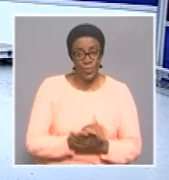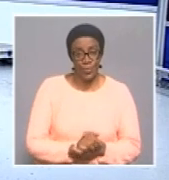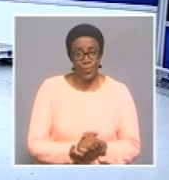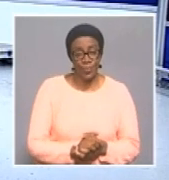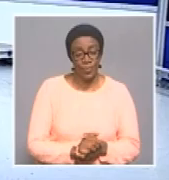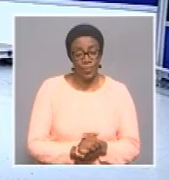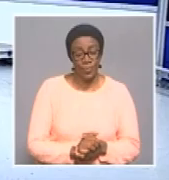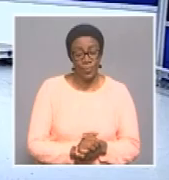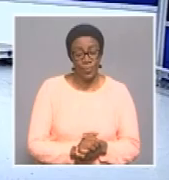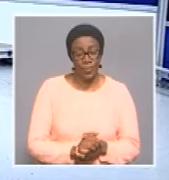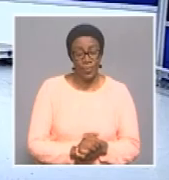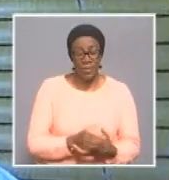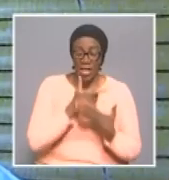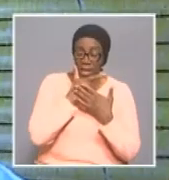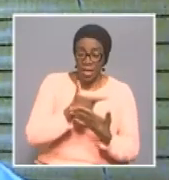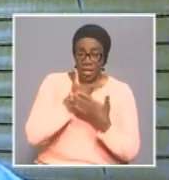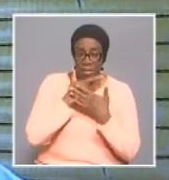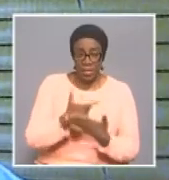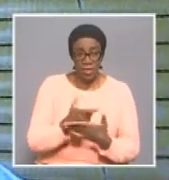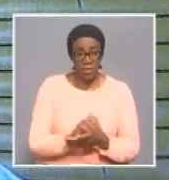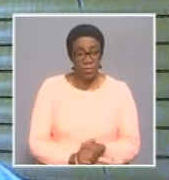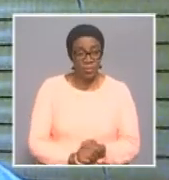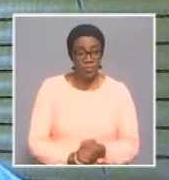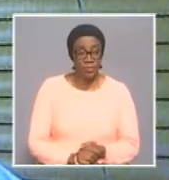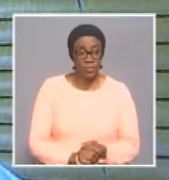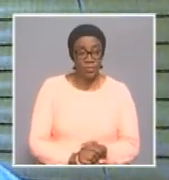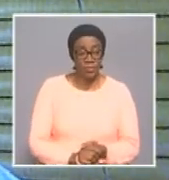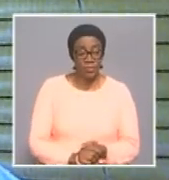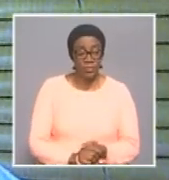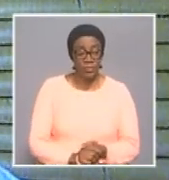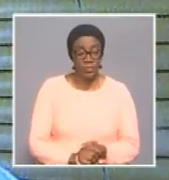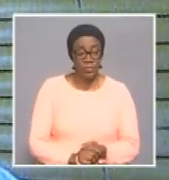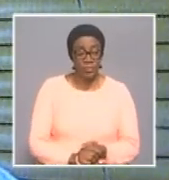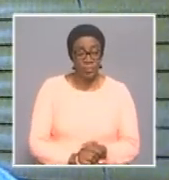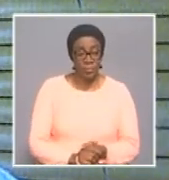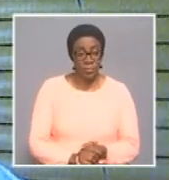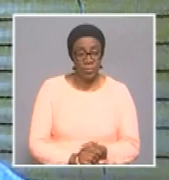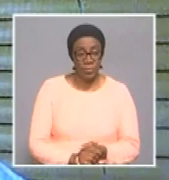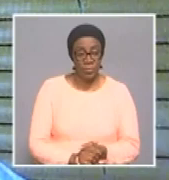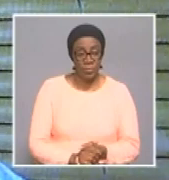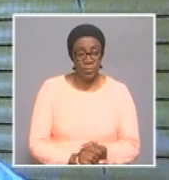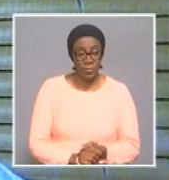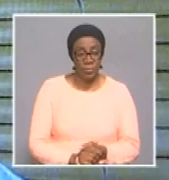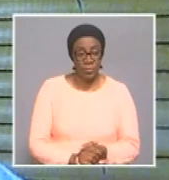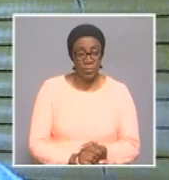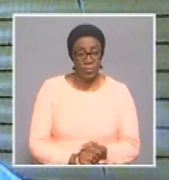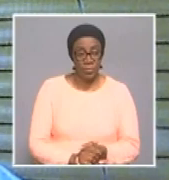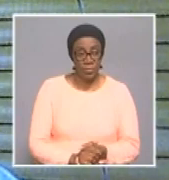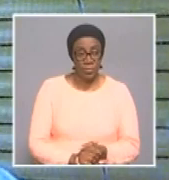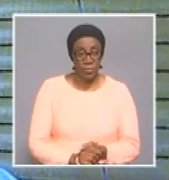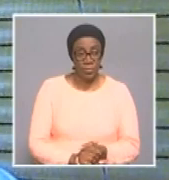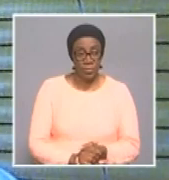Yeah, thank you very much. Before I talk about compliance to the